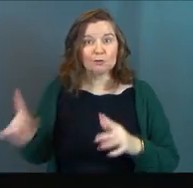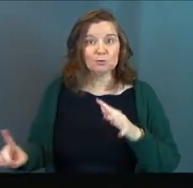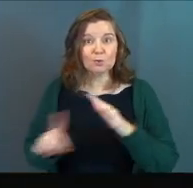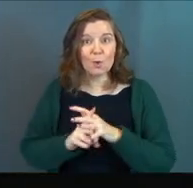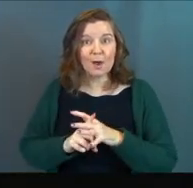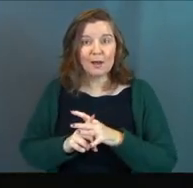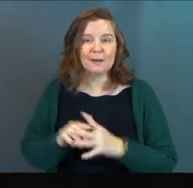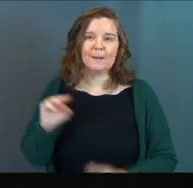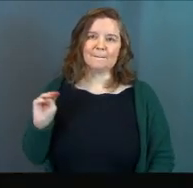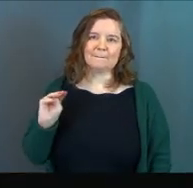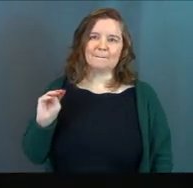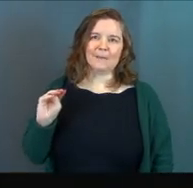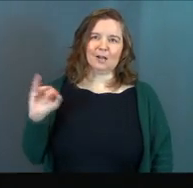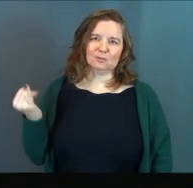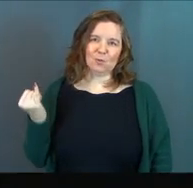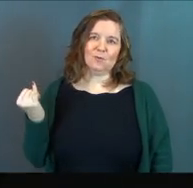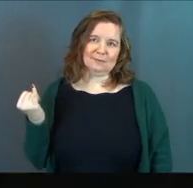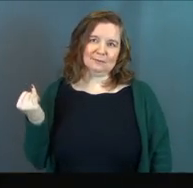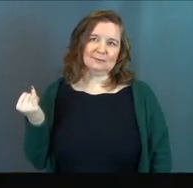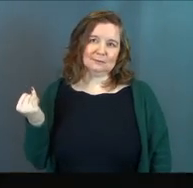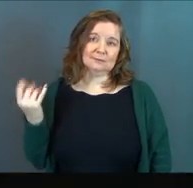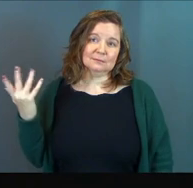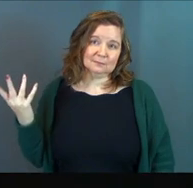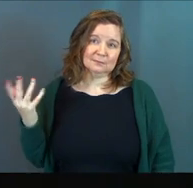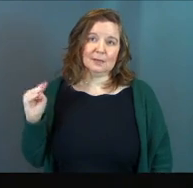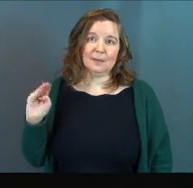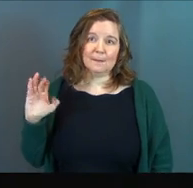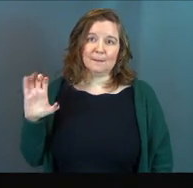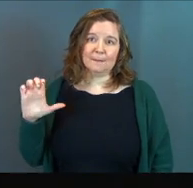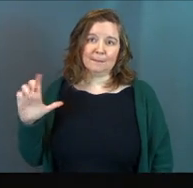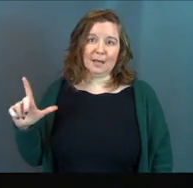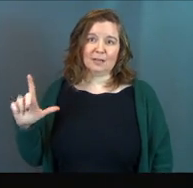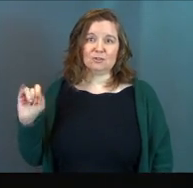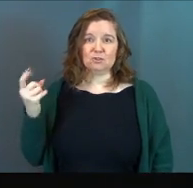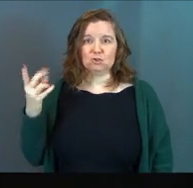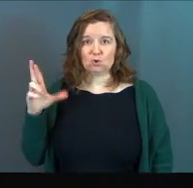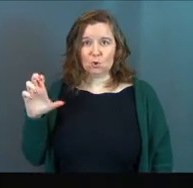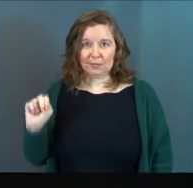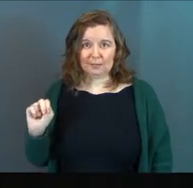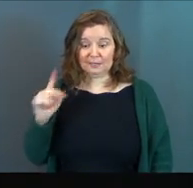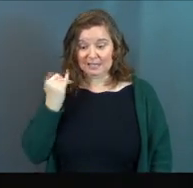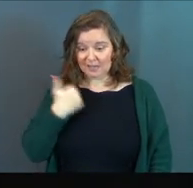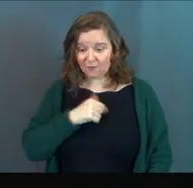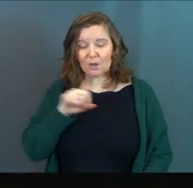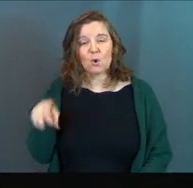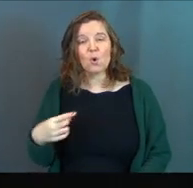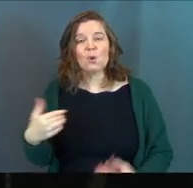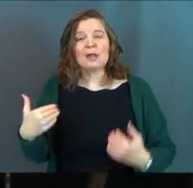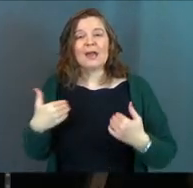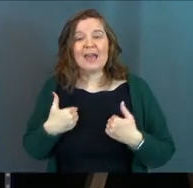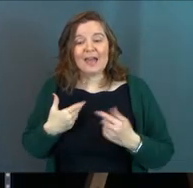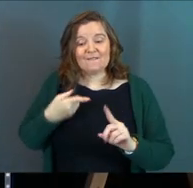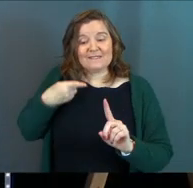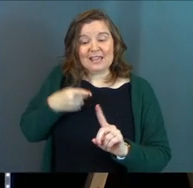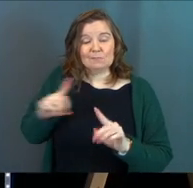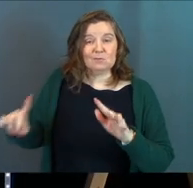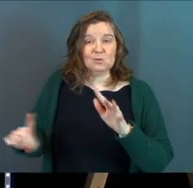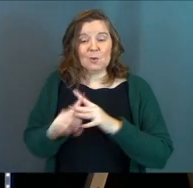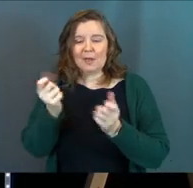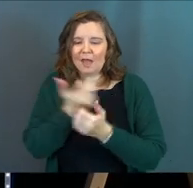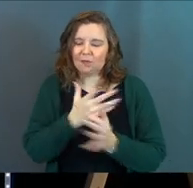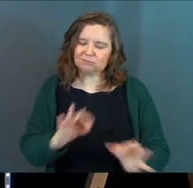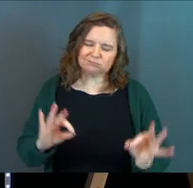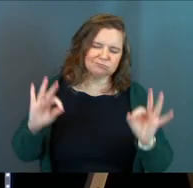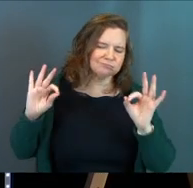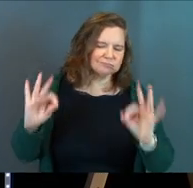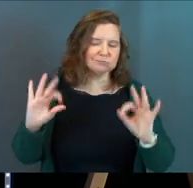to show up? Michael Jordan. Michael Jordan. Because if we could only have him, everything